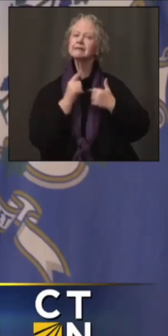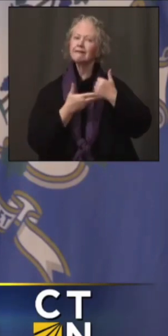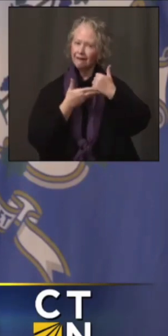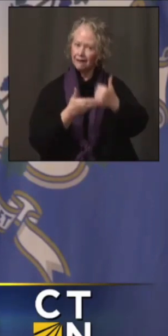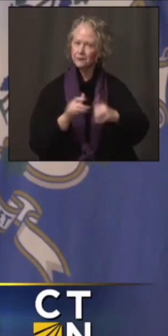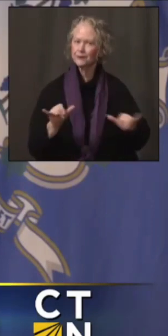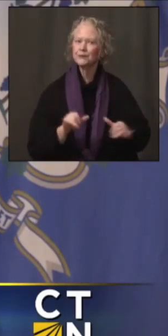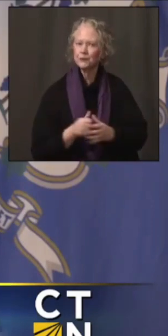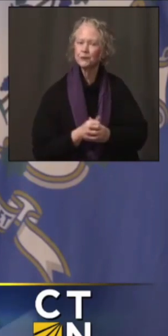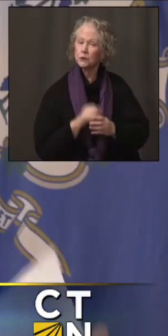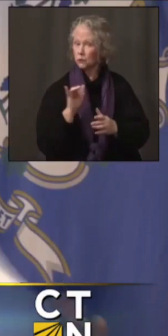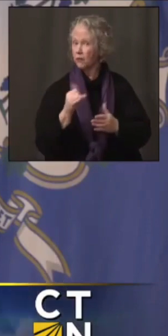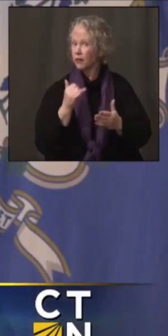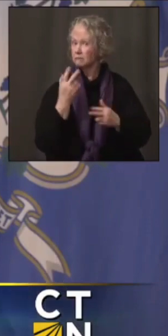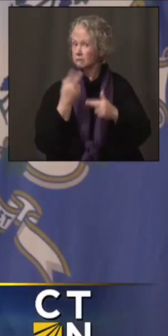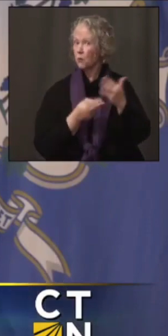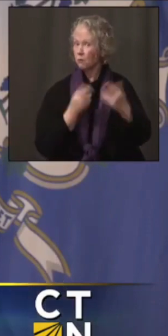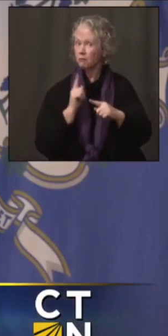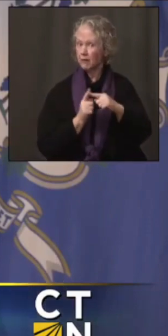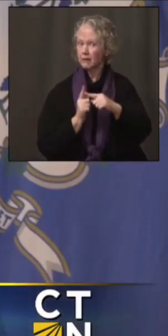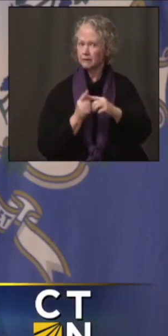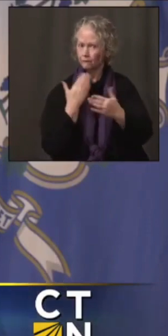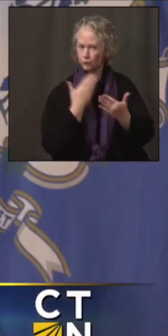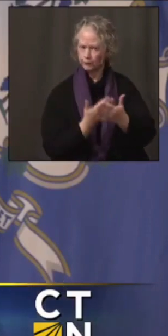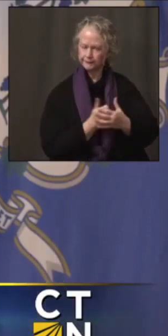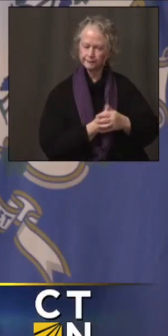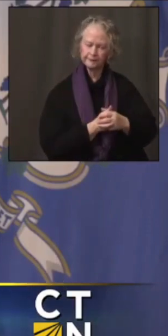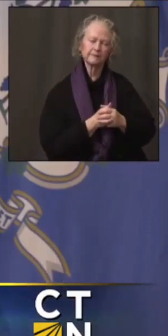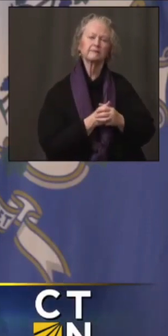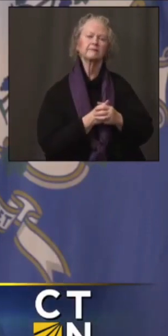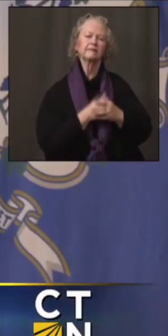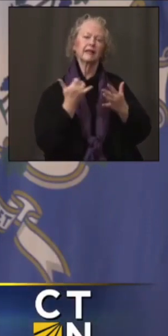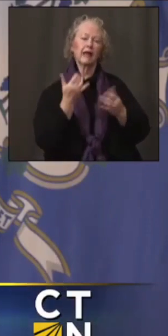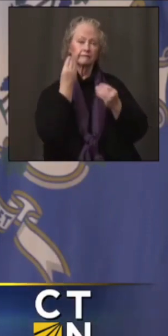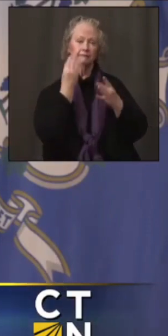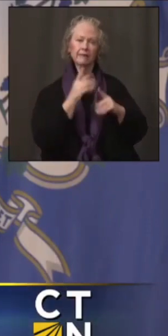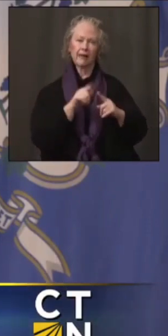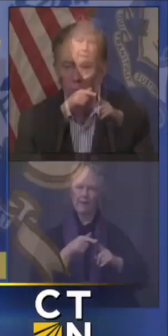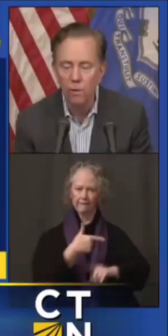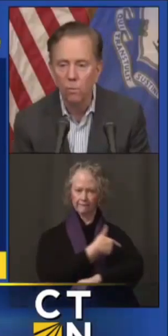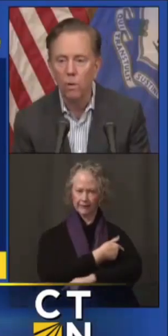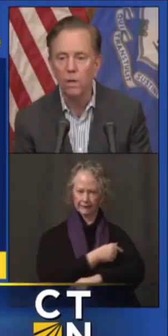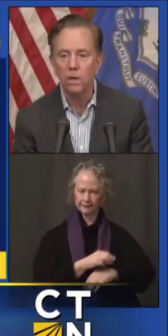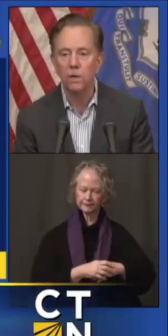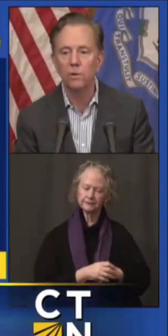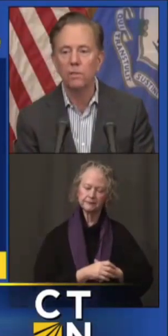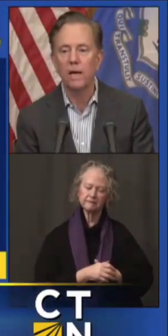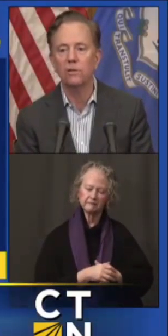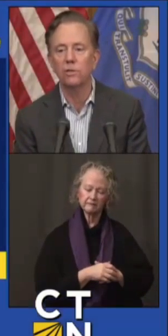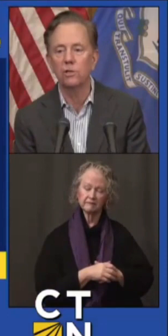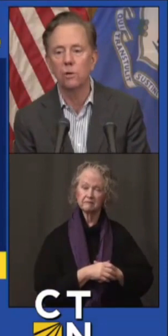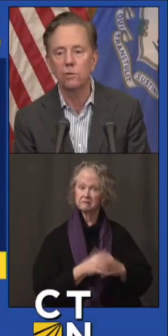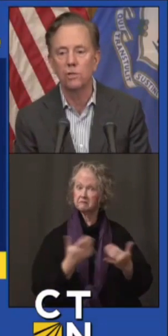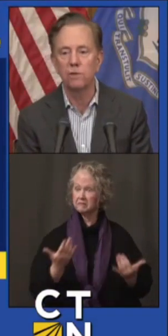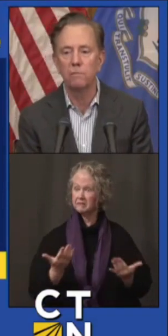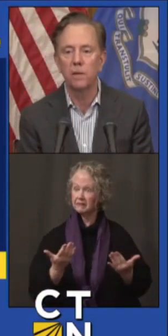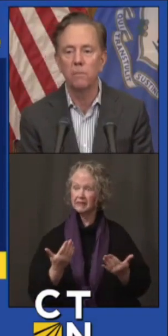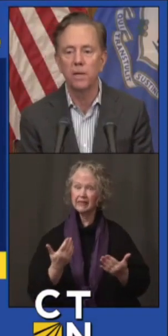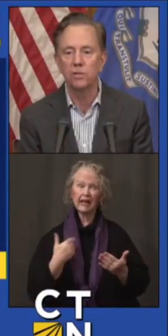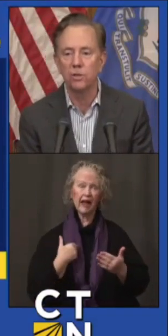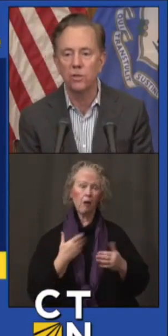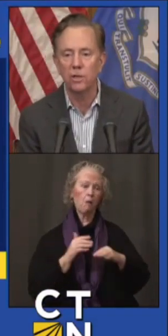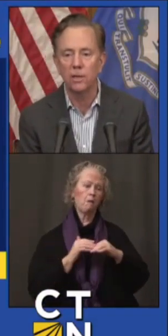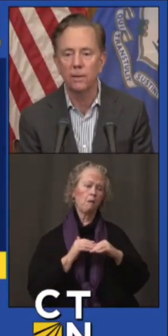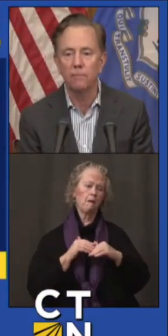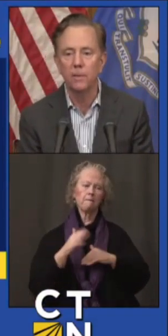that's good news. The vaccine update. Now over 100,000 doses have been